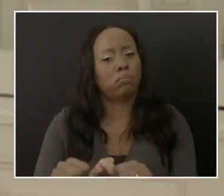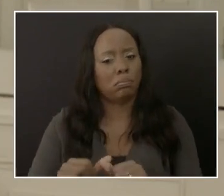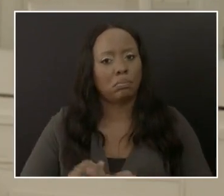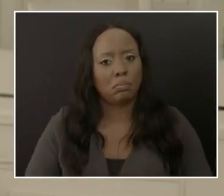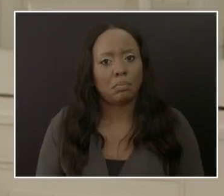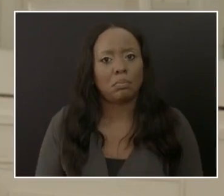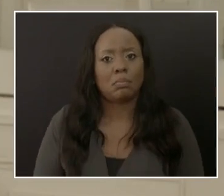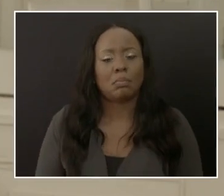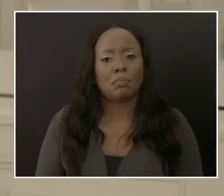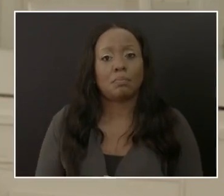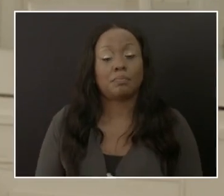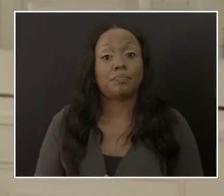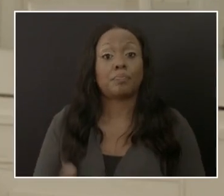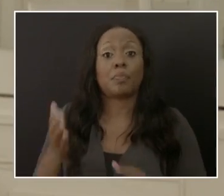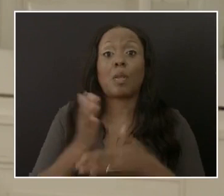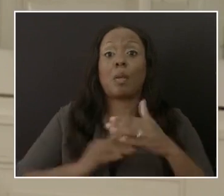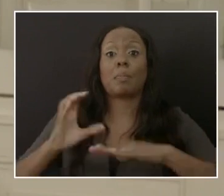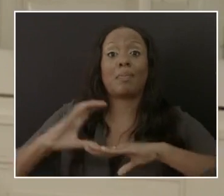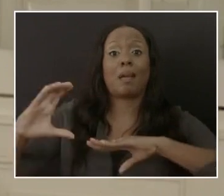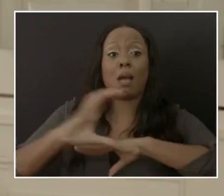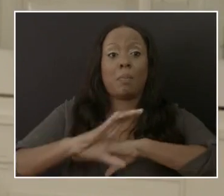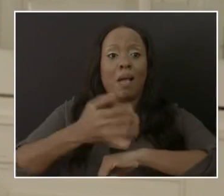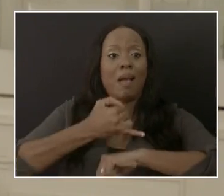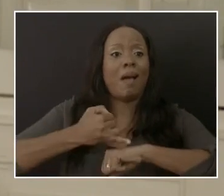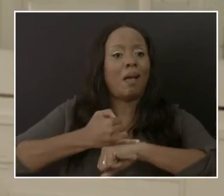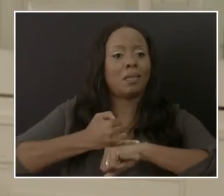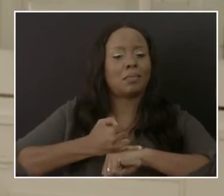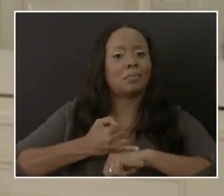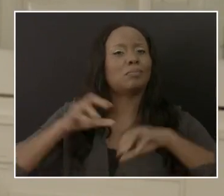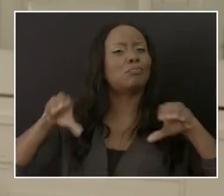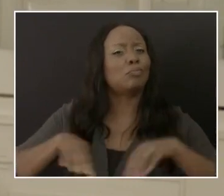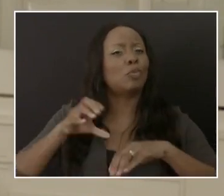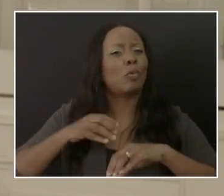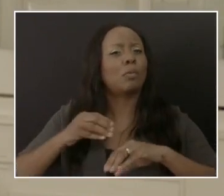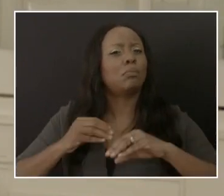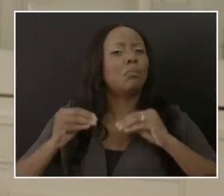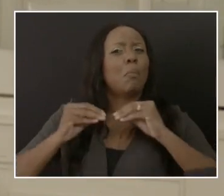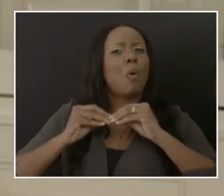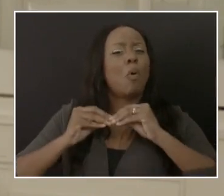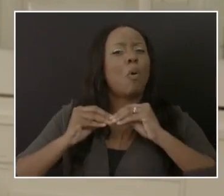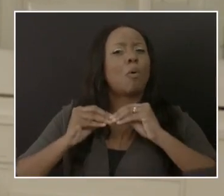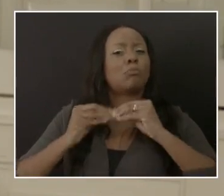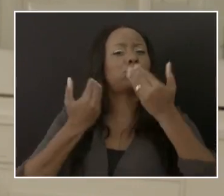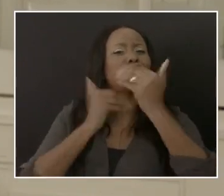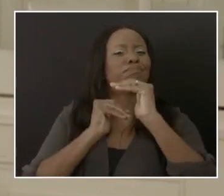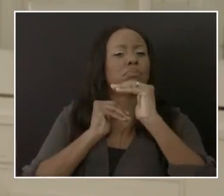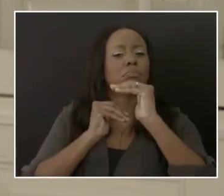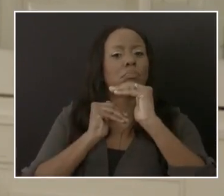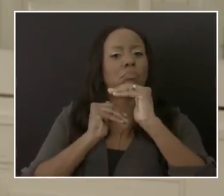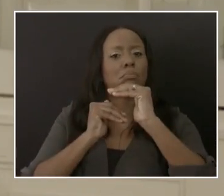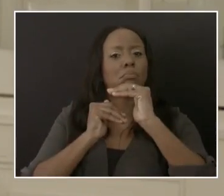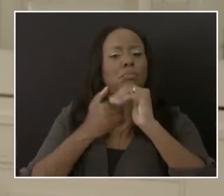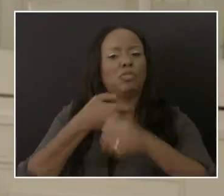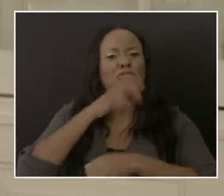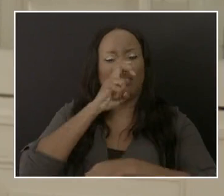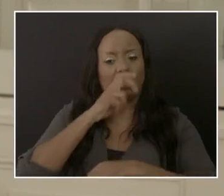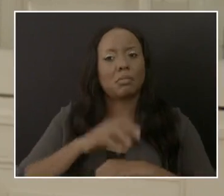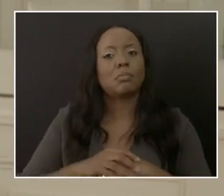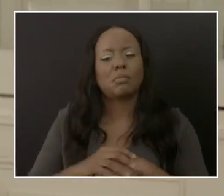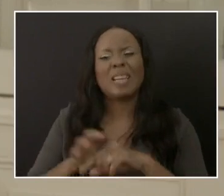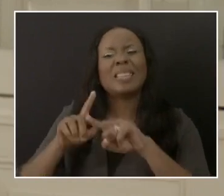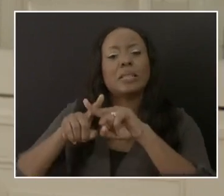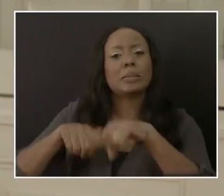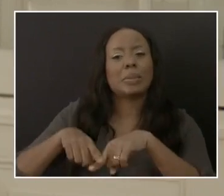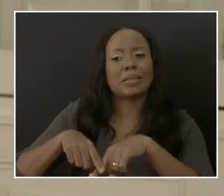have gone extra miles and that may depend on their peculiarity in their population.